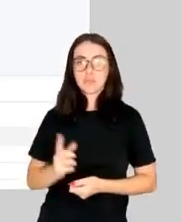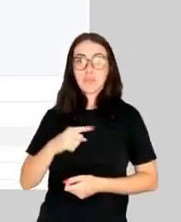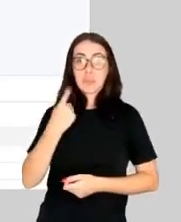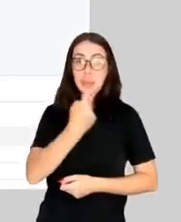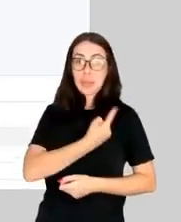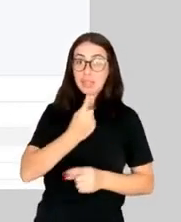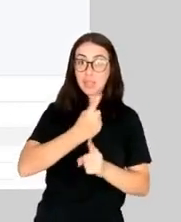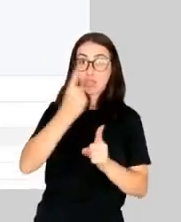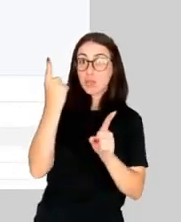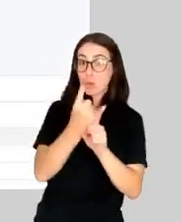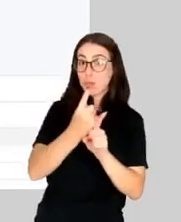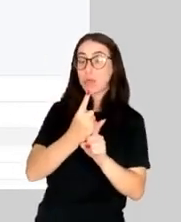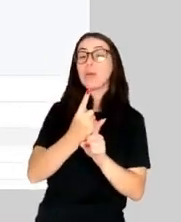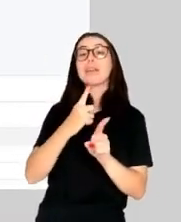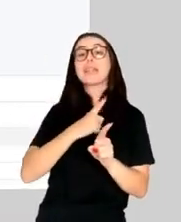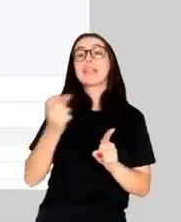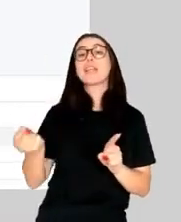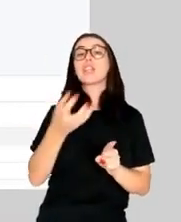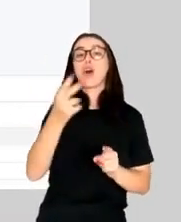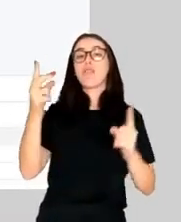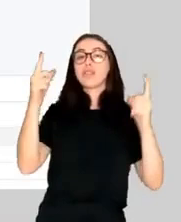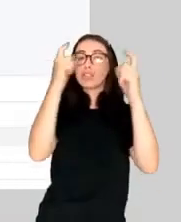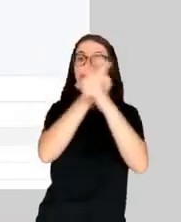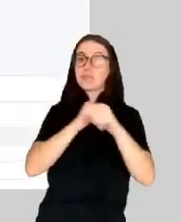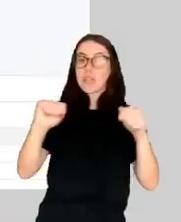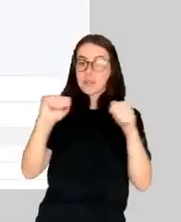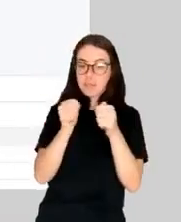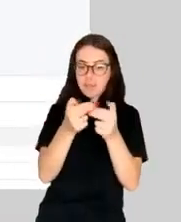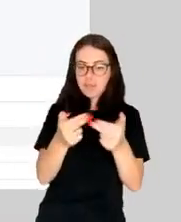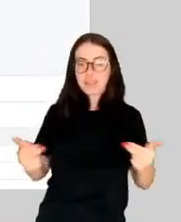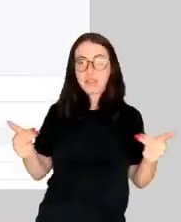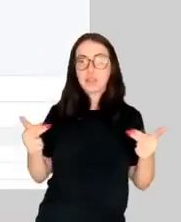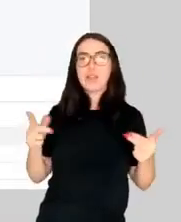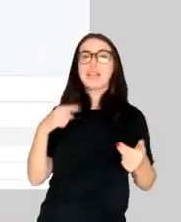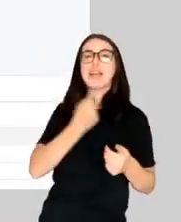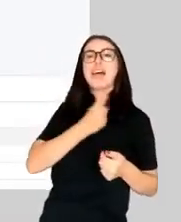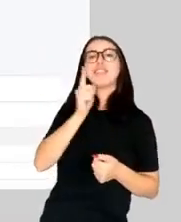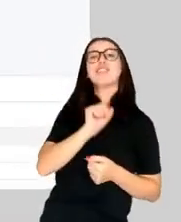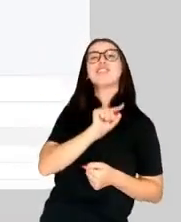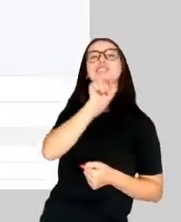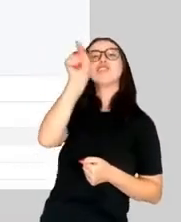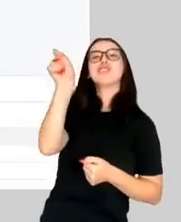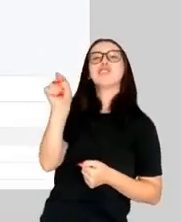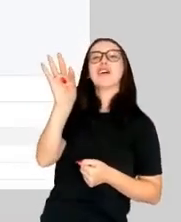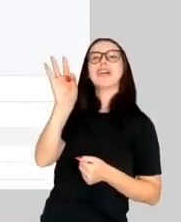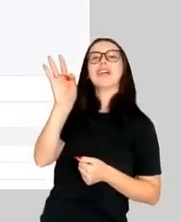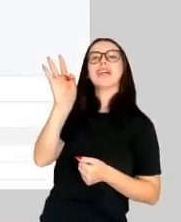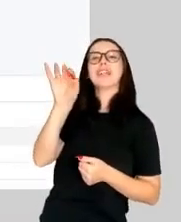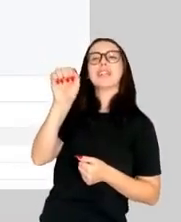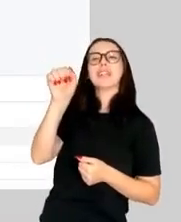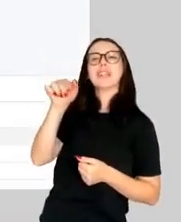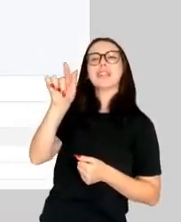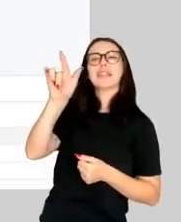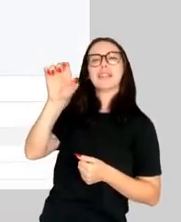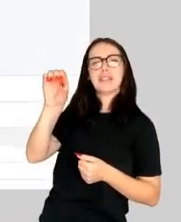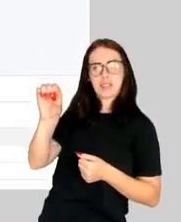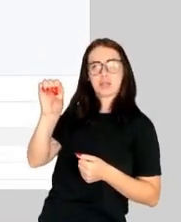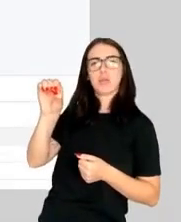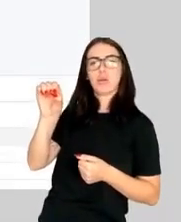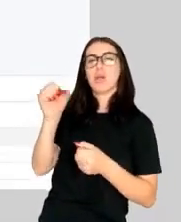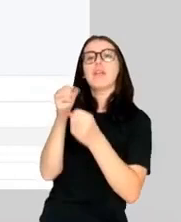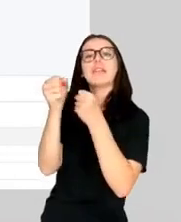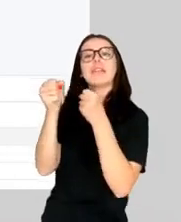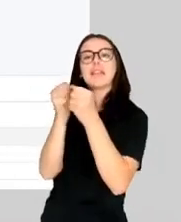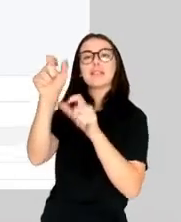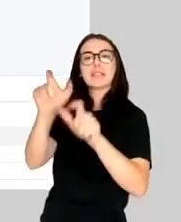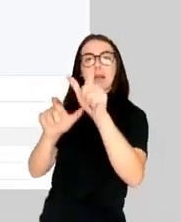data. I'm sure this will be near and dear to the heart of many people in the audience today. Often, structured data comes